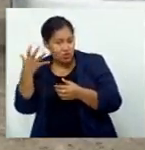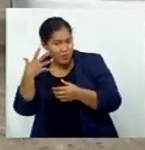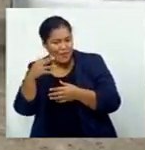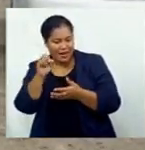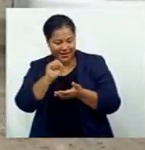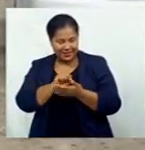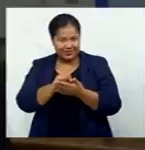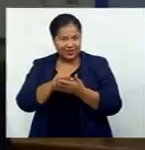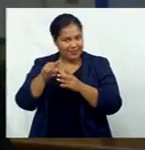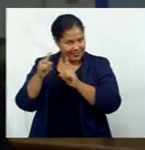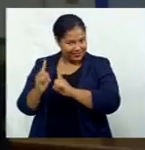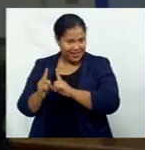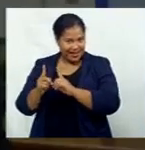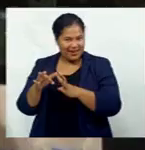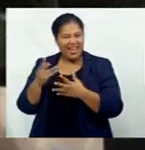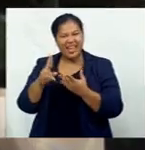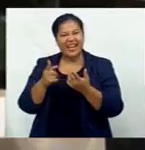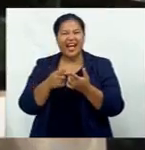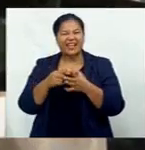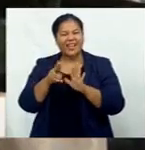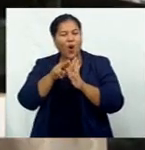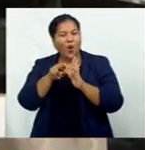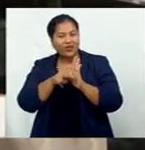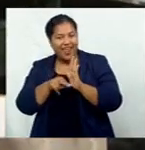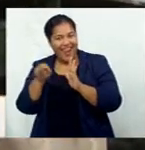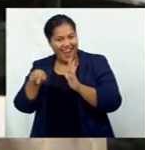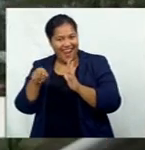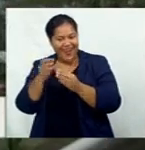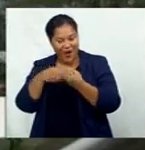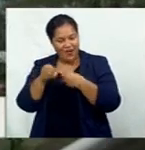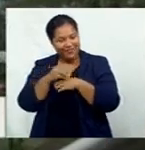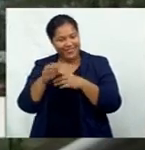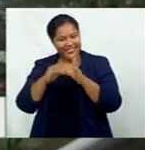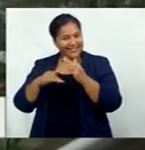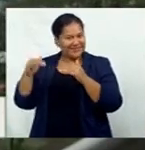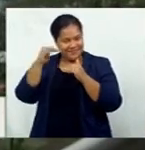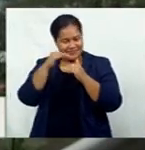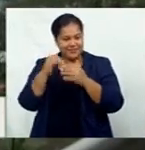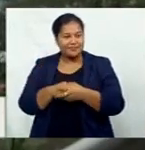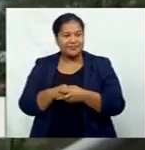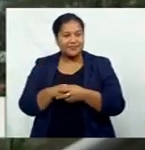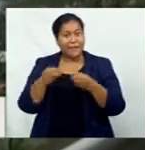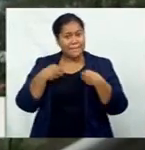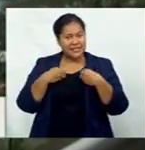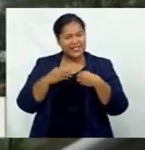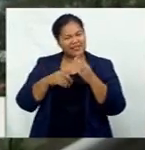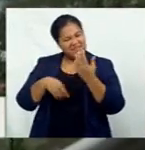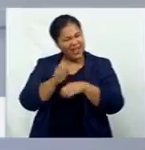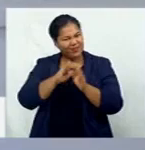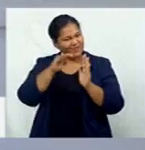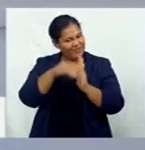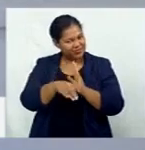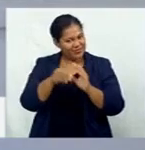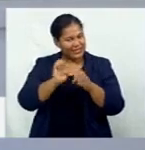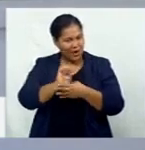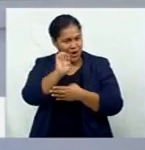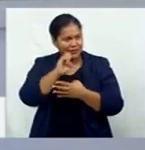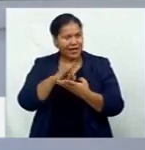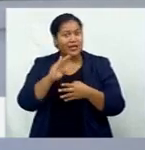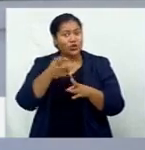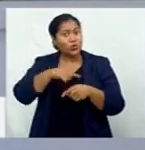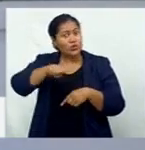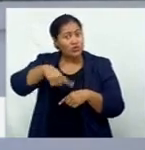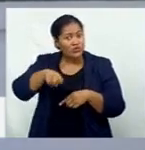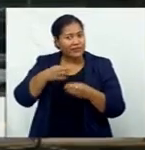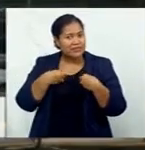apartment and offices on the top. As businesses overcome a sluggish economy, the Suva Retailers Association expects more